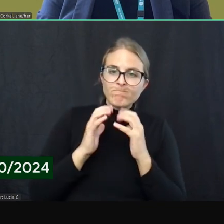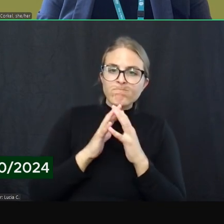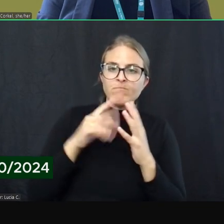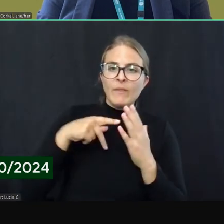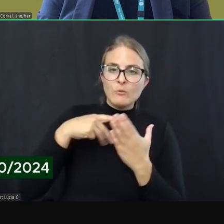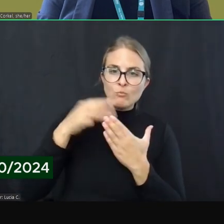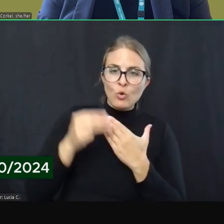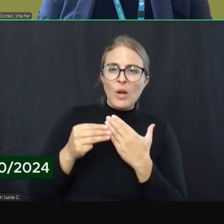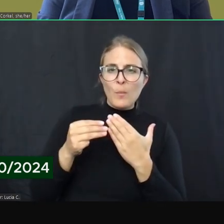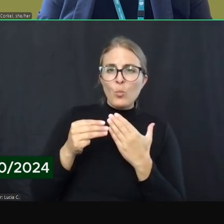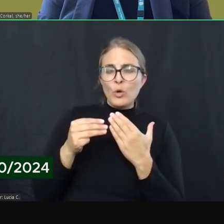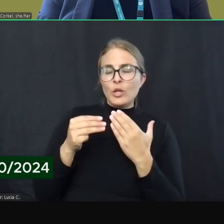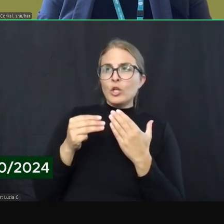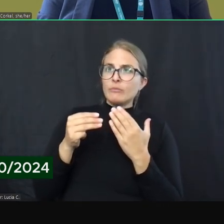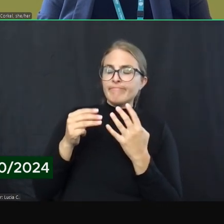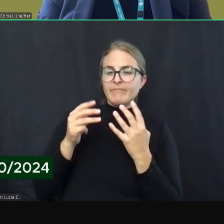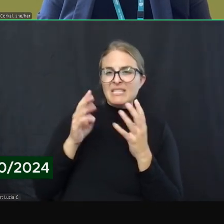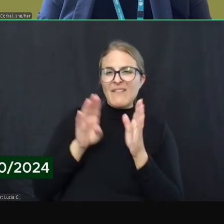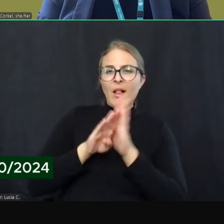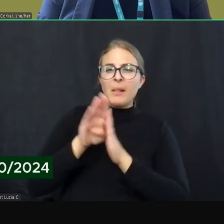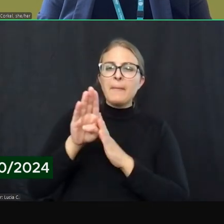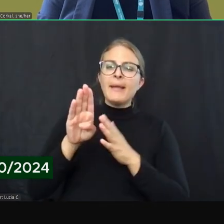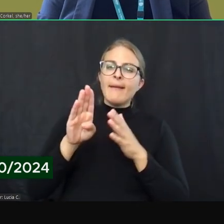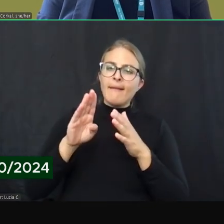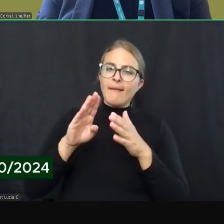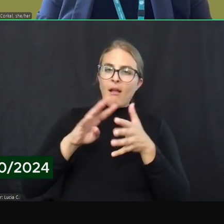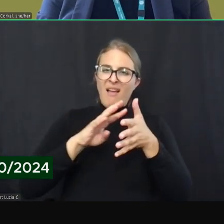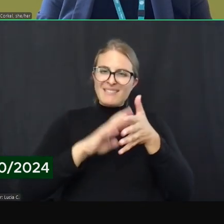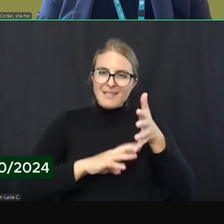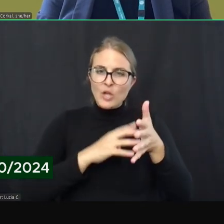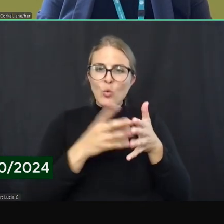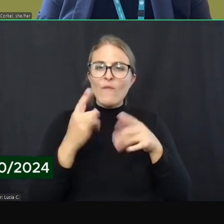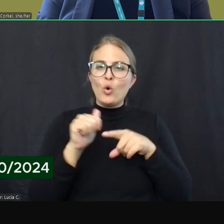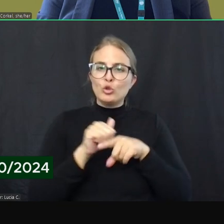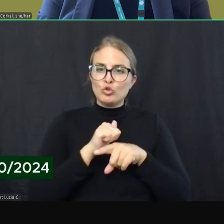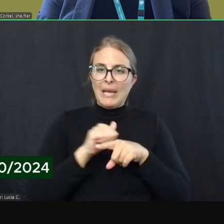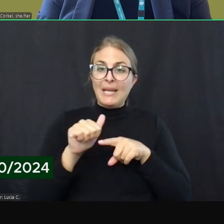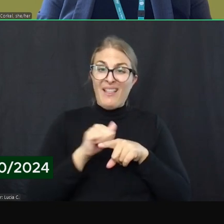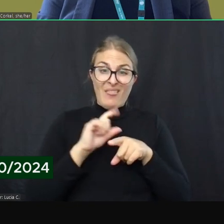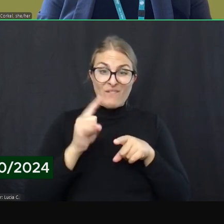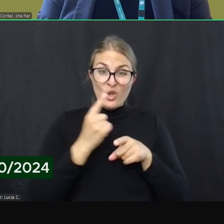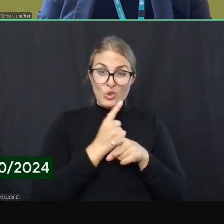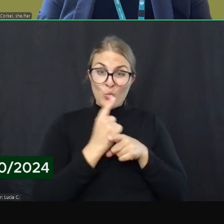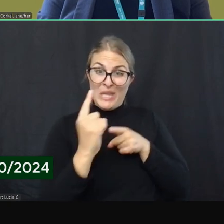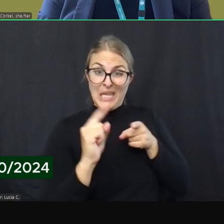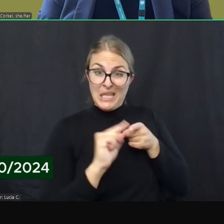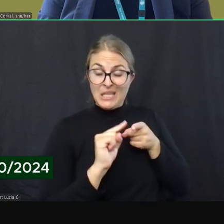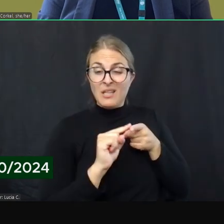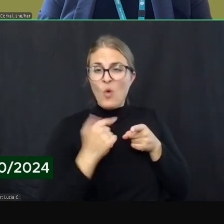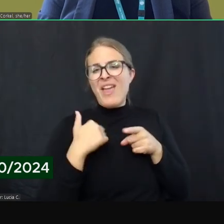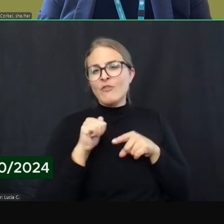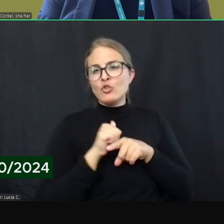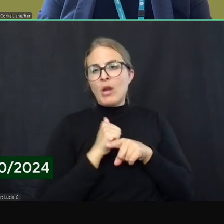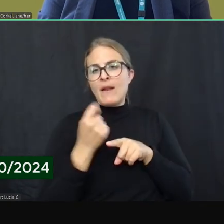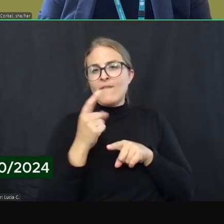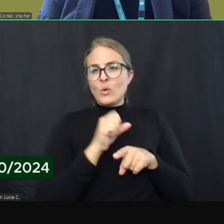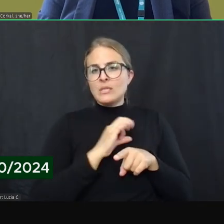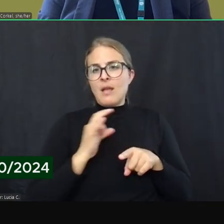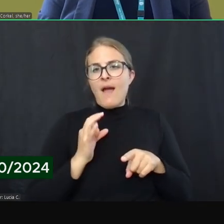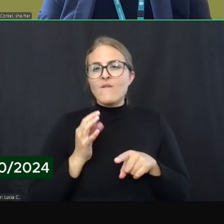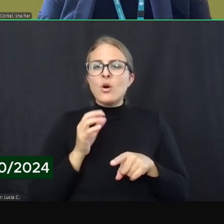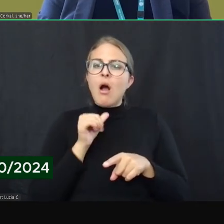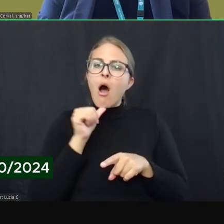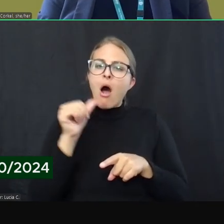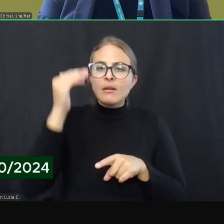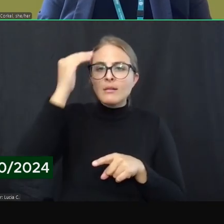on a training calendar. And in the very first week of training, there's training for staff on unconscious bias and